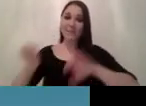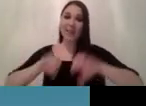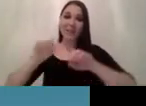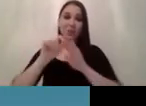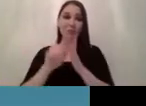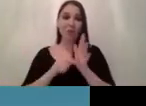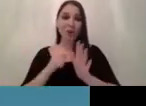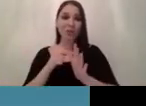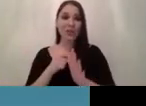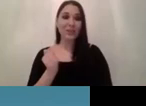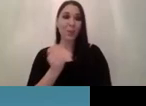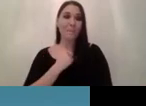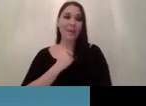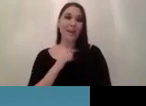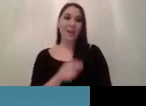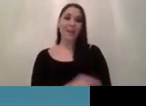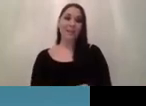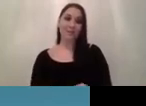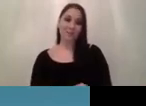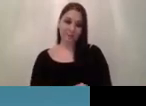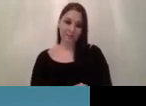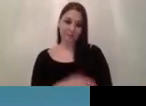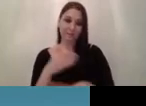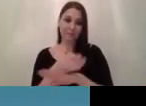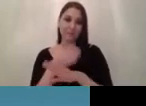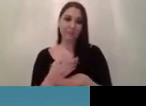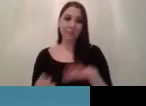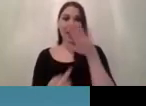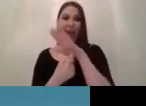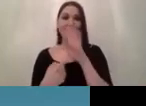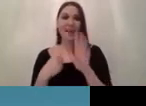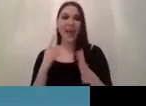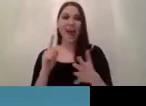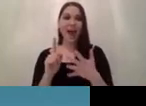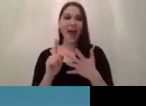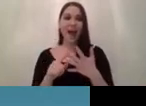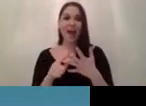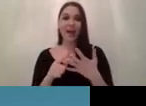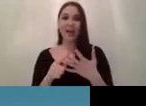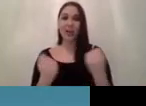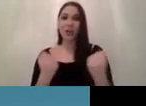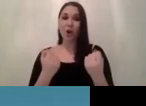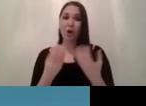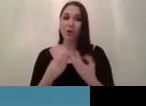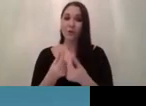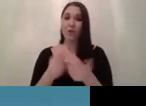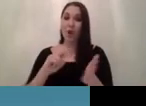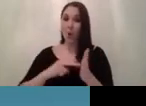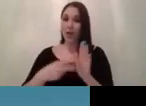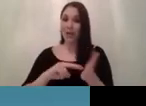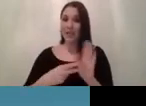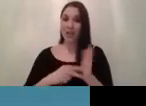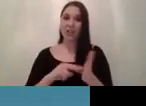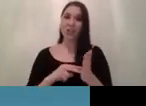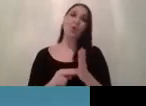um exactly so about me acting head of ai at the car software organization so i do believe that we are currently working in one of